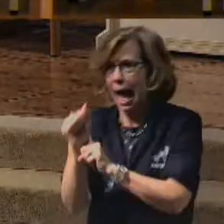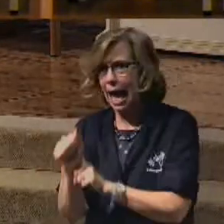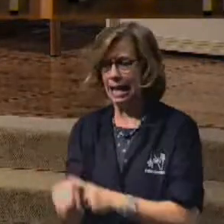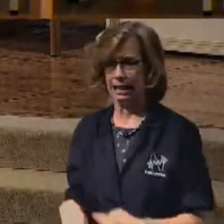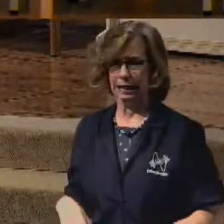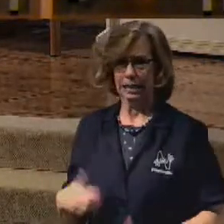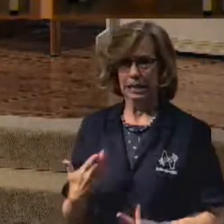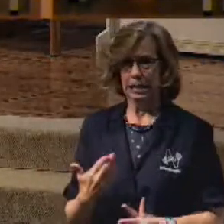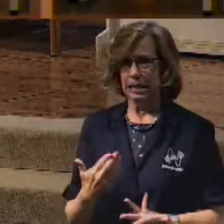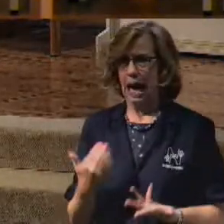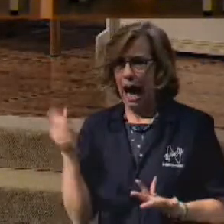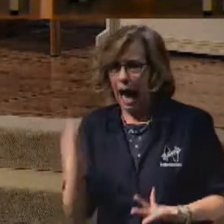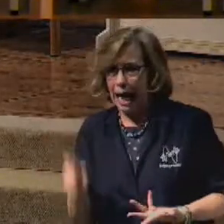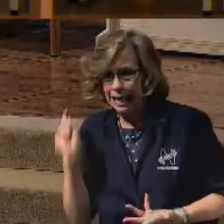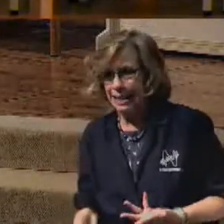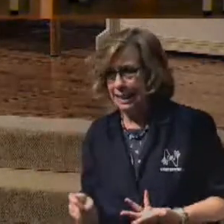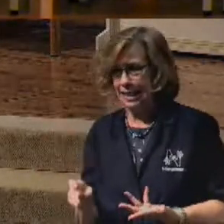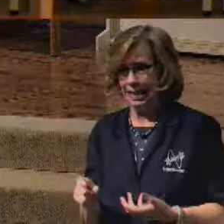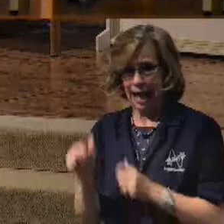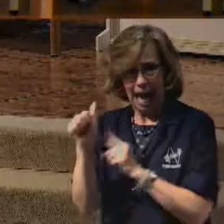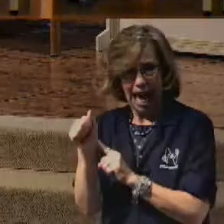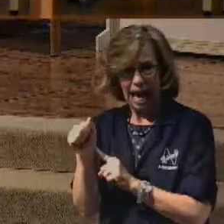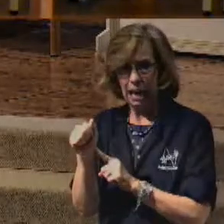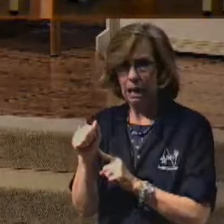my grade point average because I can't run.